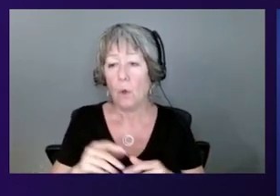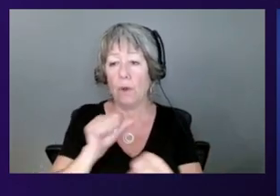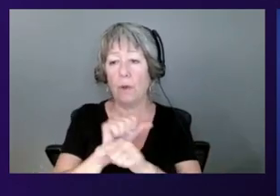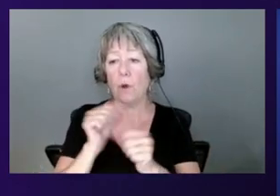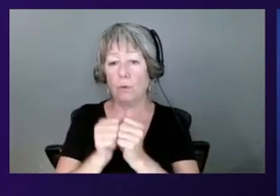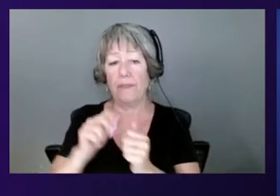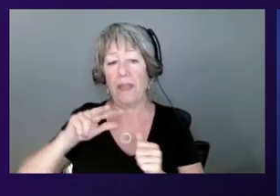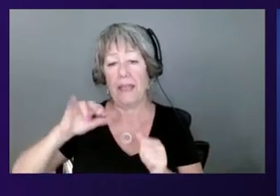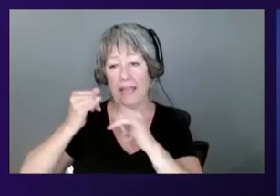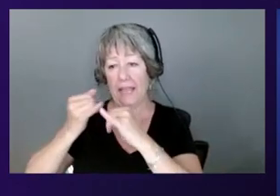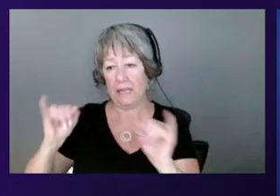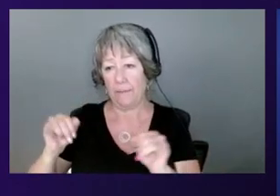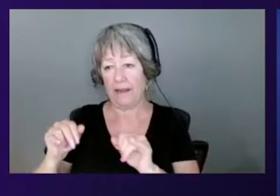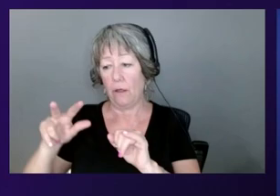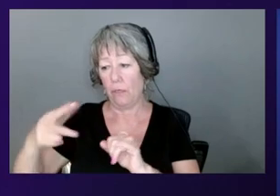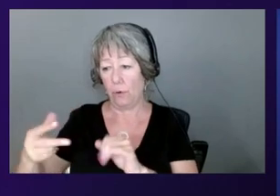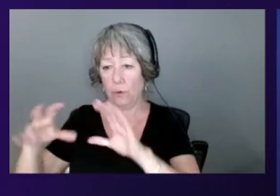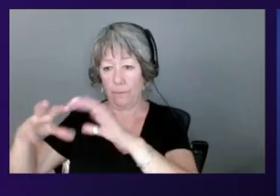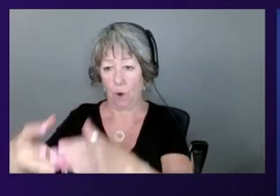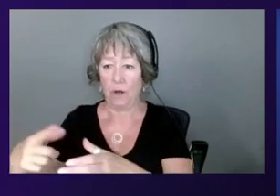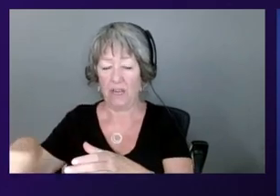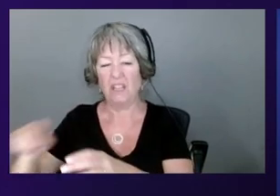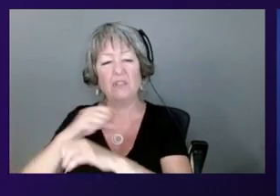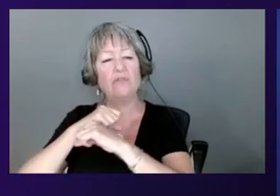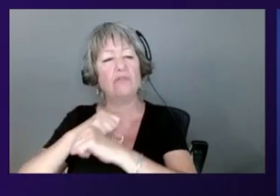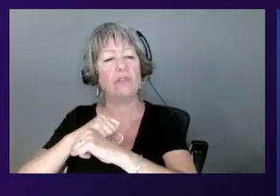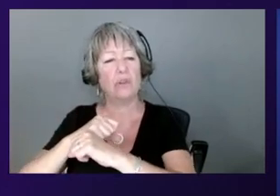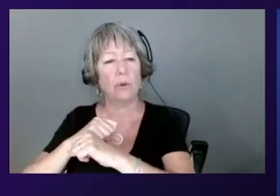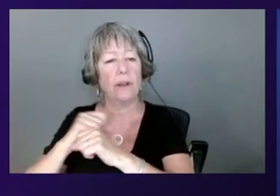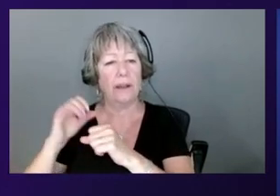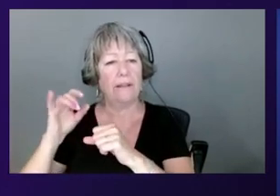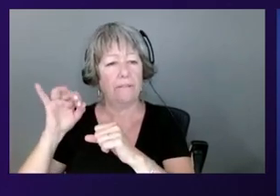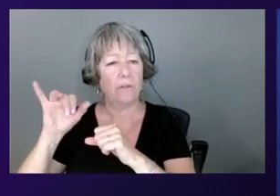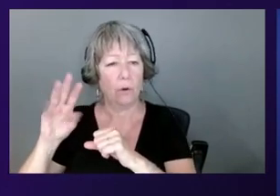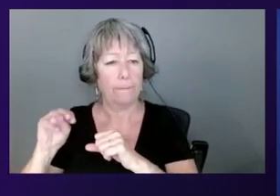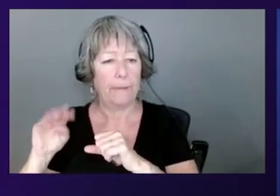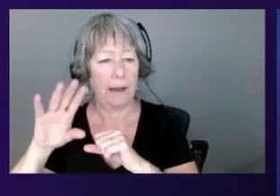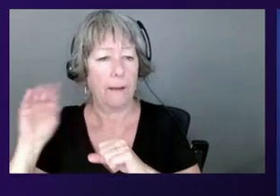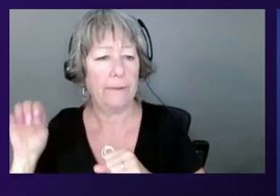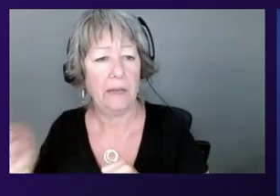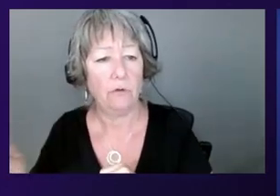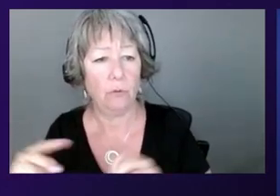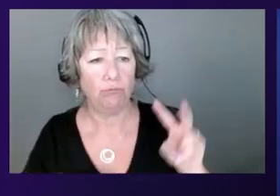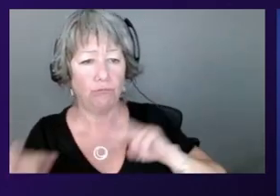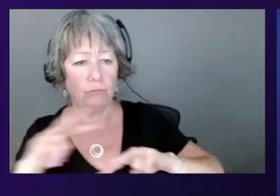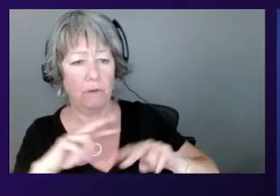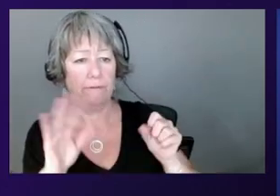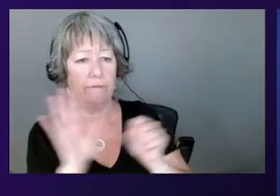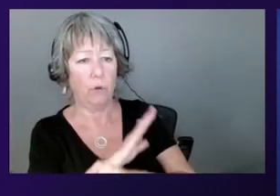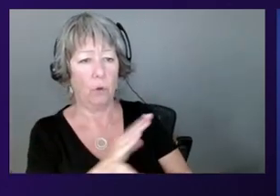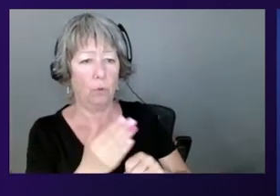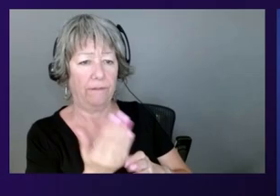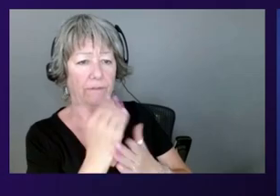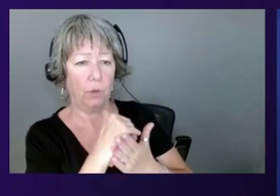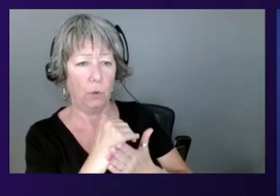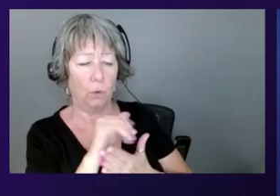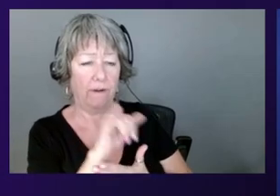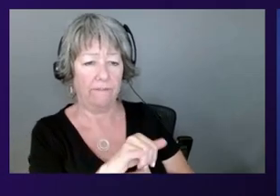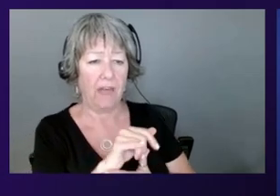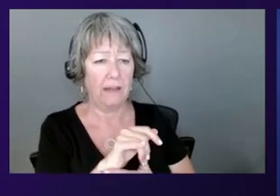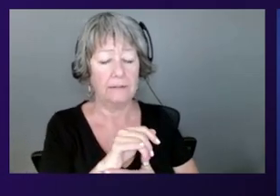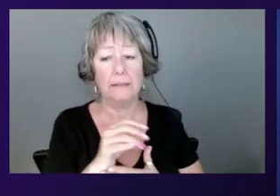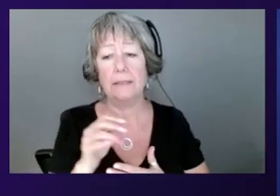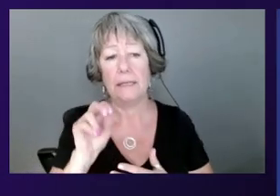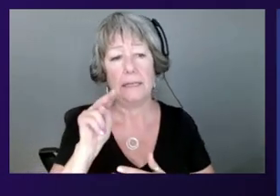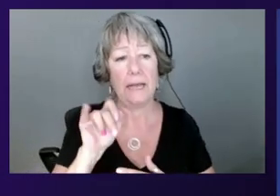security firm to do an assessment, a review of the Nitro system. And they just recently published a report about